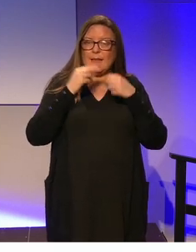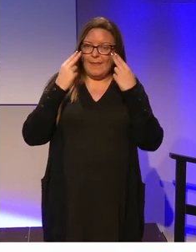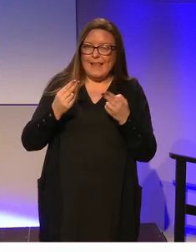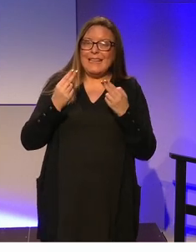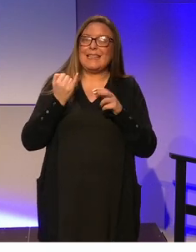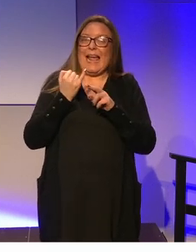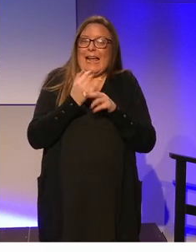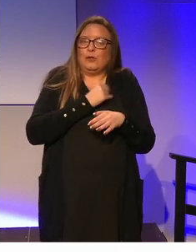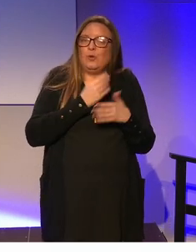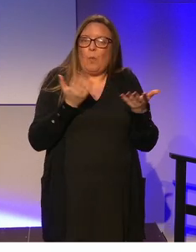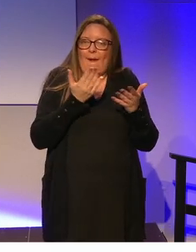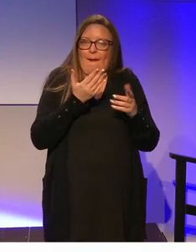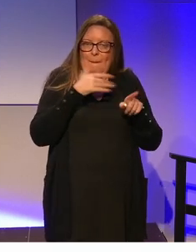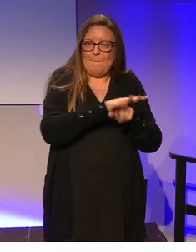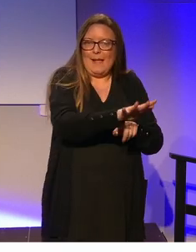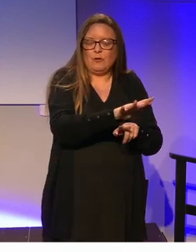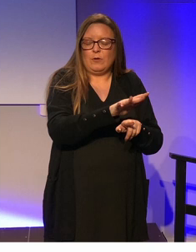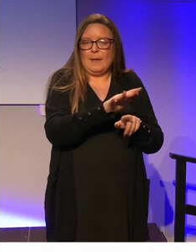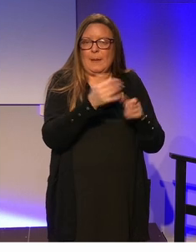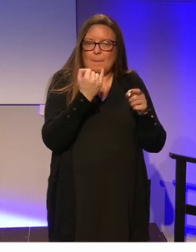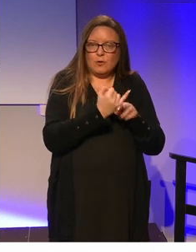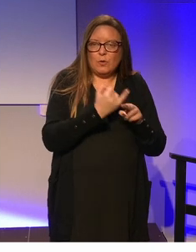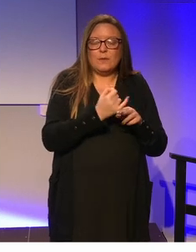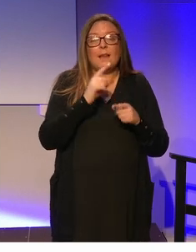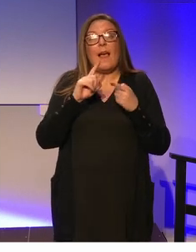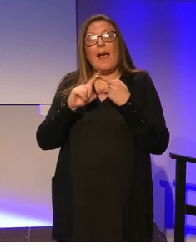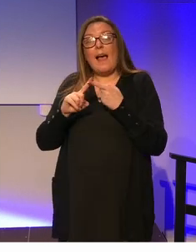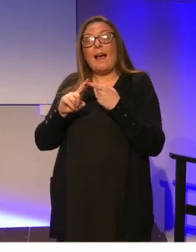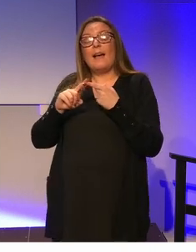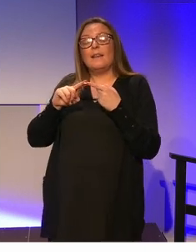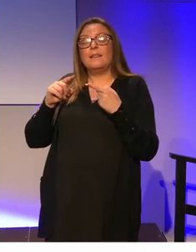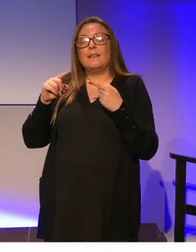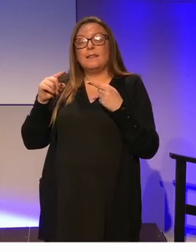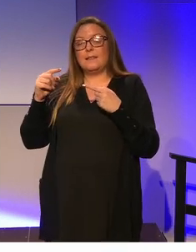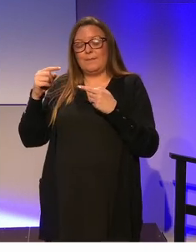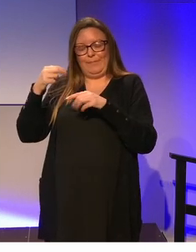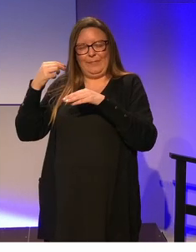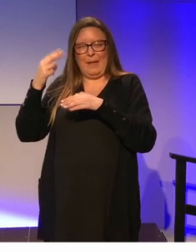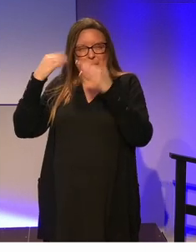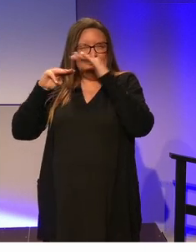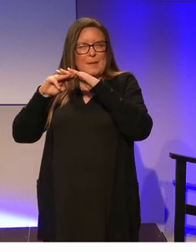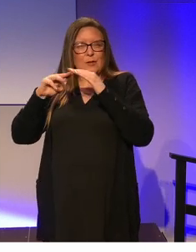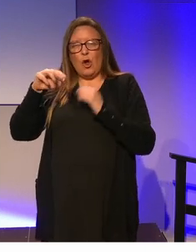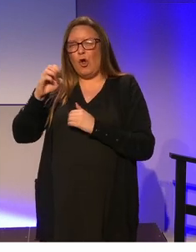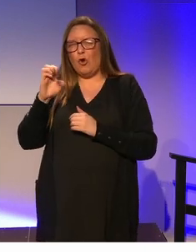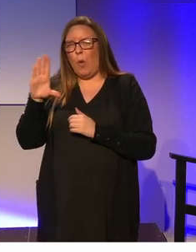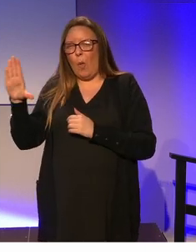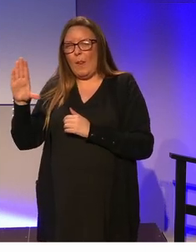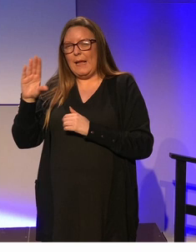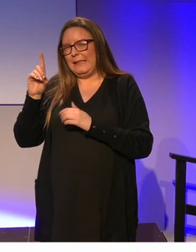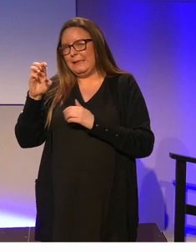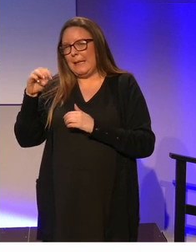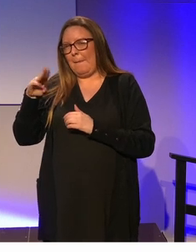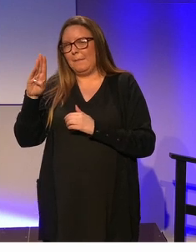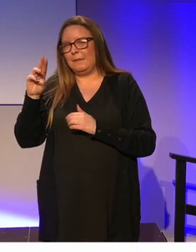know and the National Council for Special Education under the Education Act by Minister Noel Dempsey was established and then its